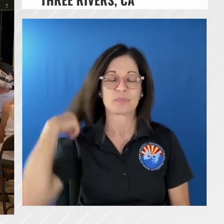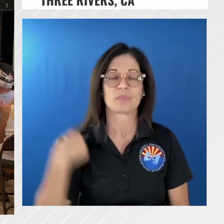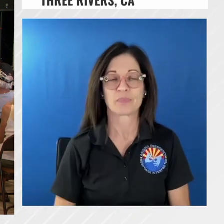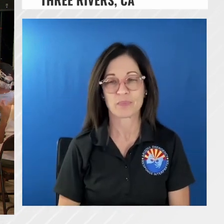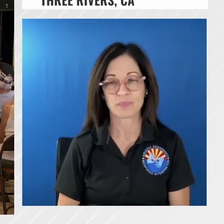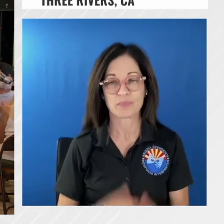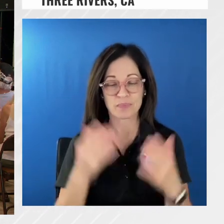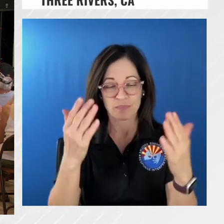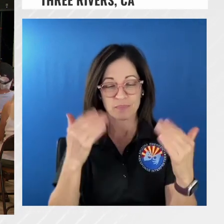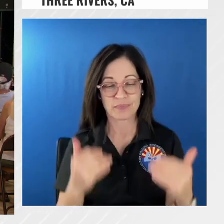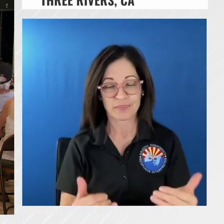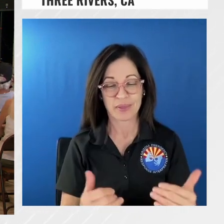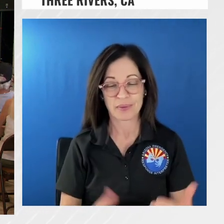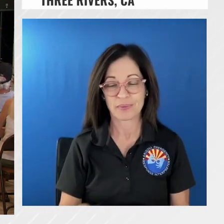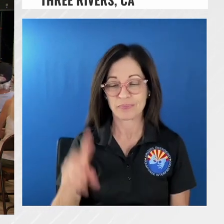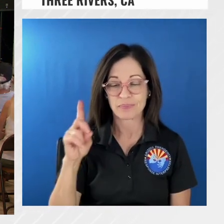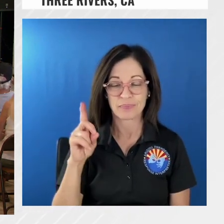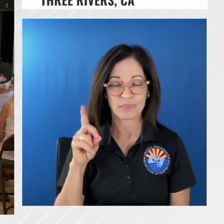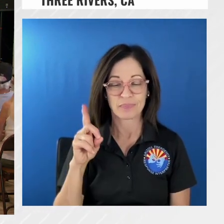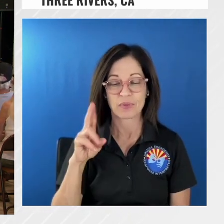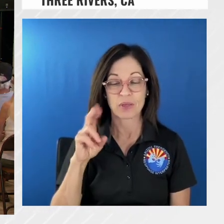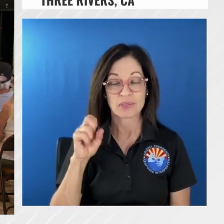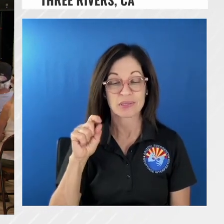will be uh dustin muller incident commander